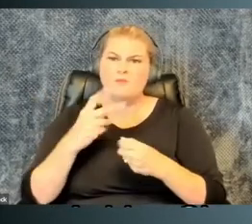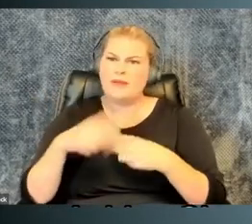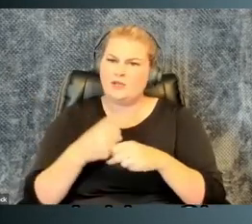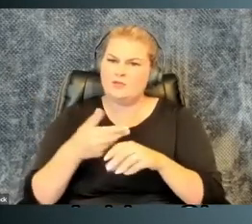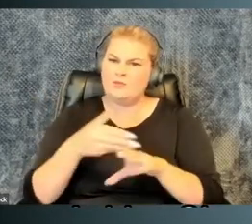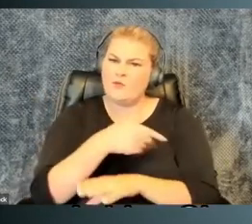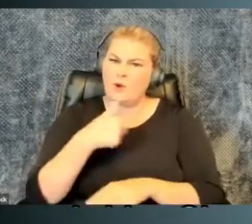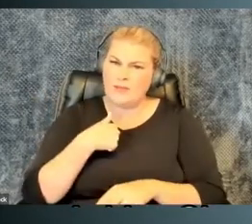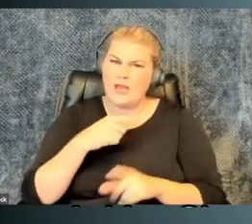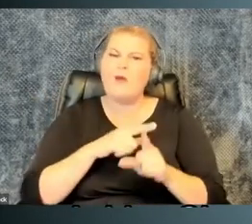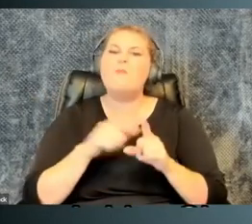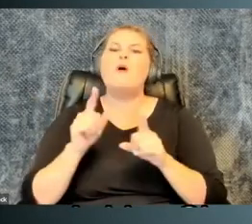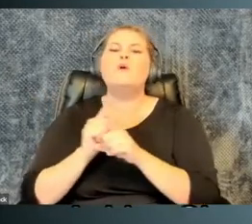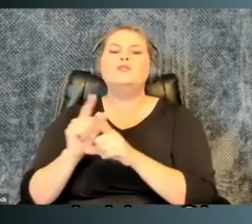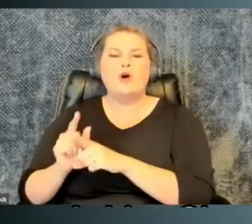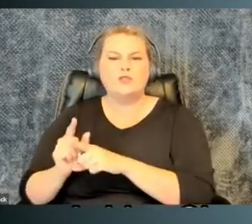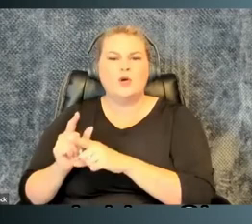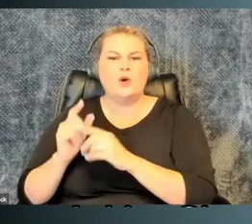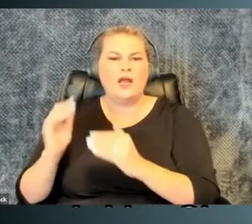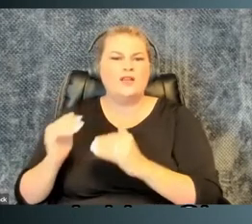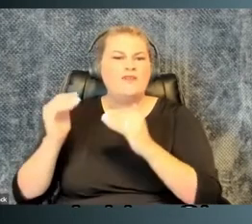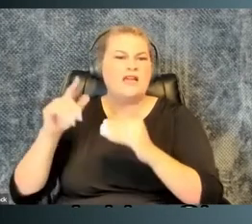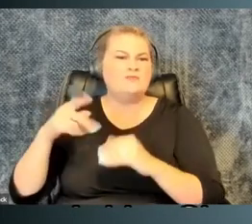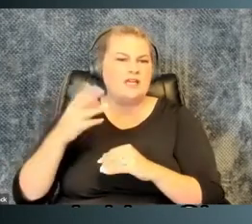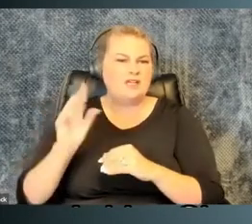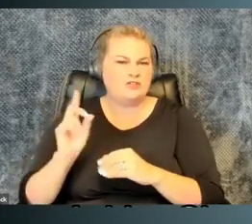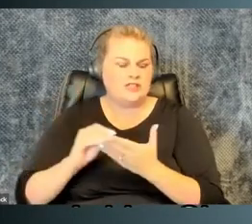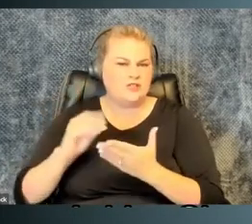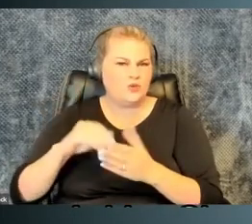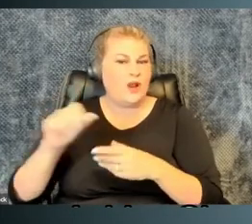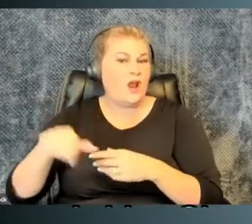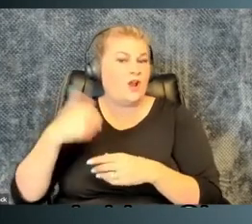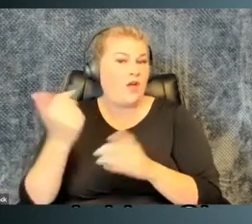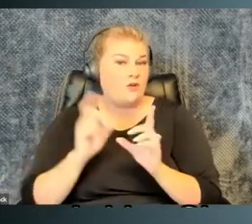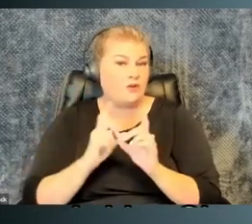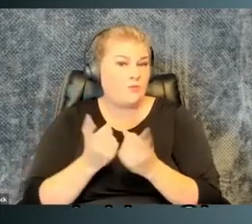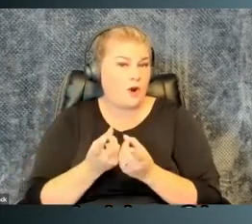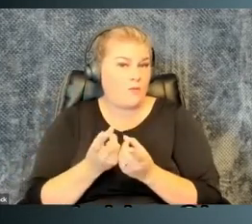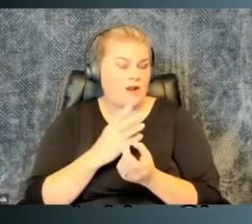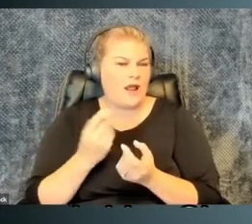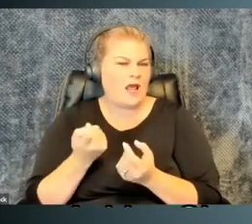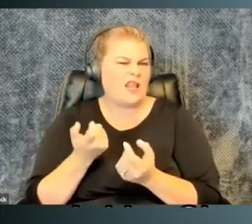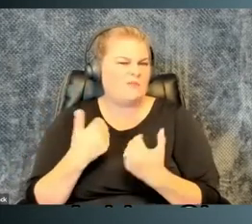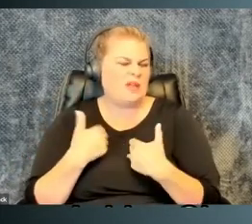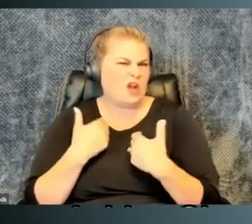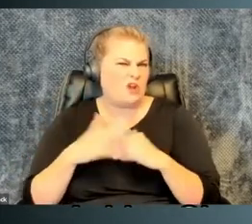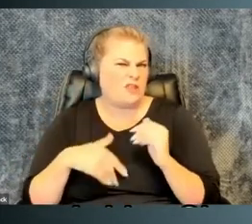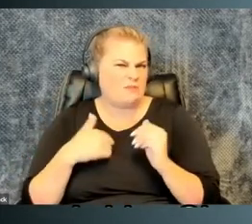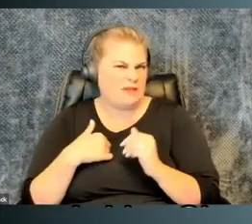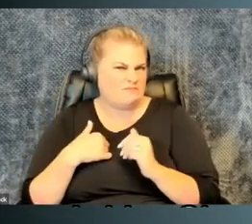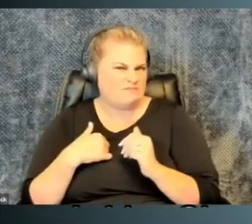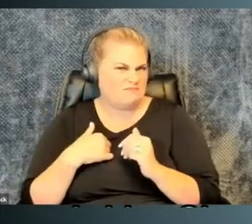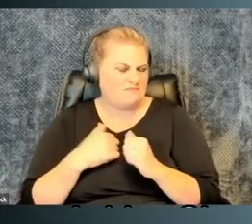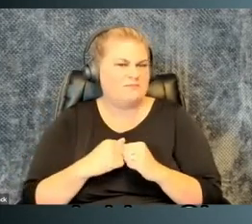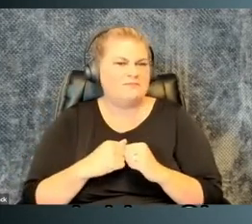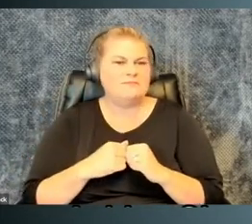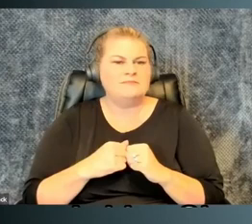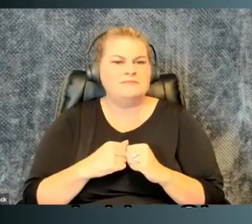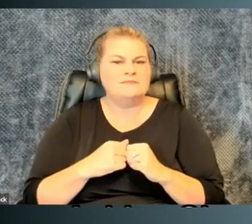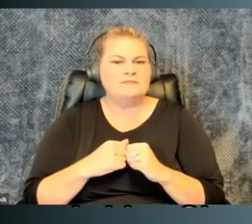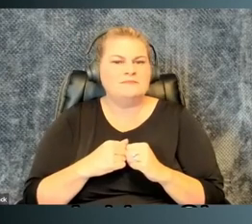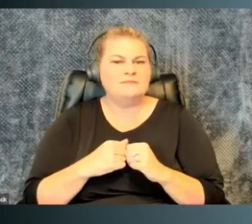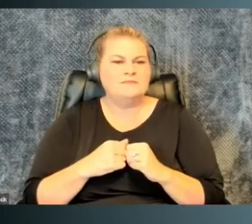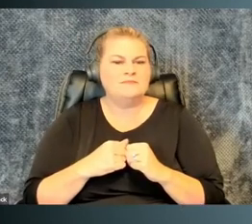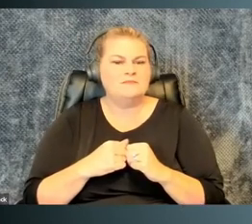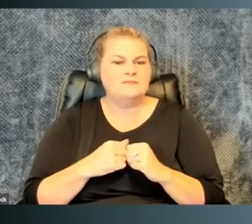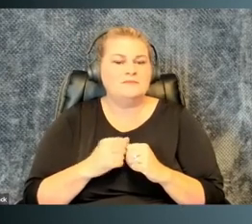disabled many years before me, but was also an advanced PhD student in another department and a little bit younger than